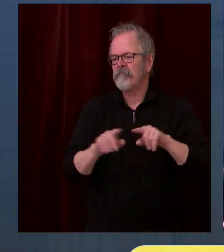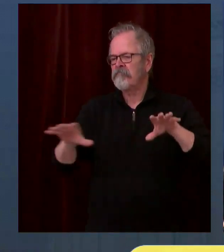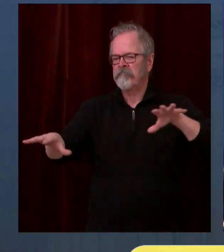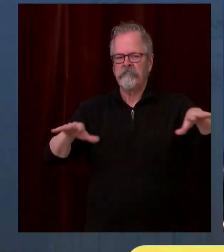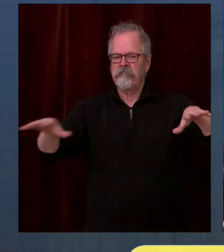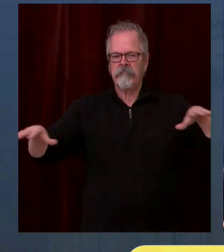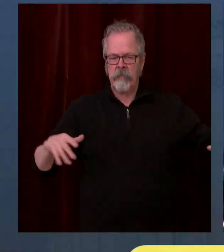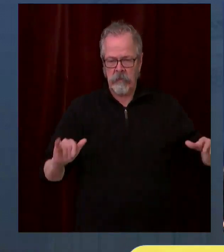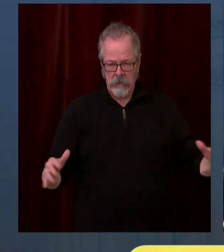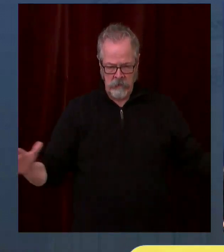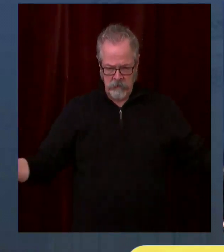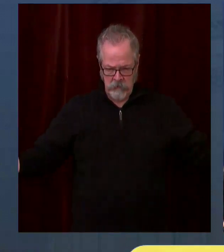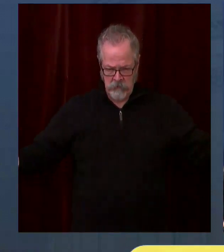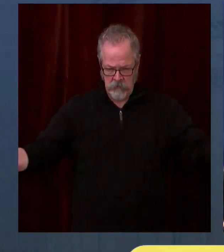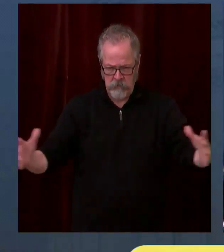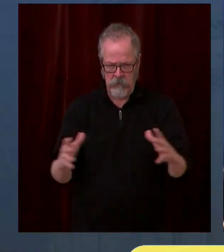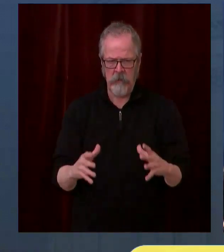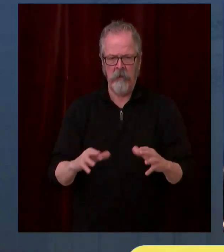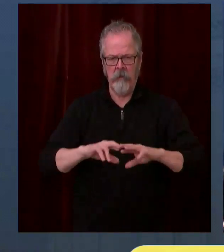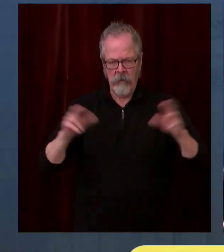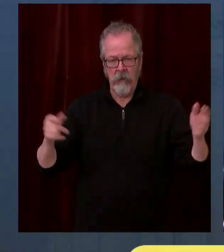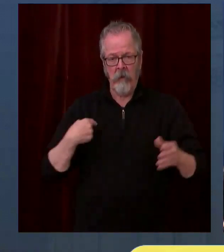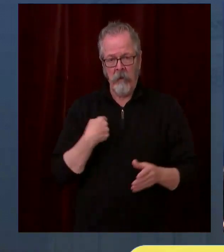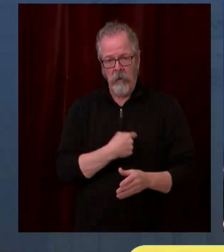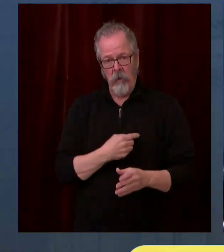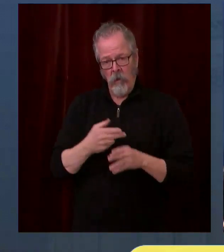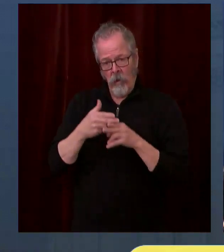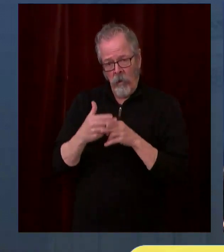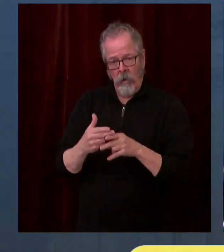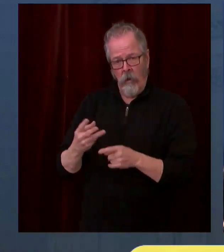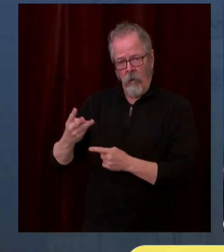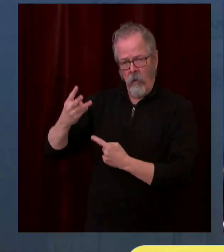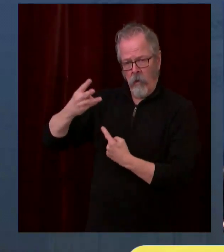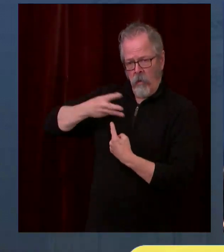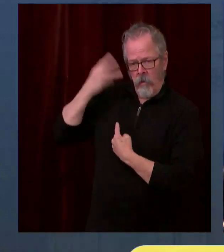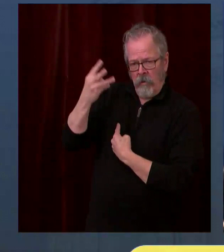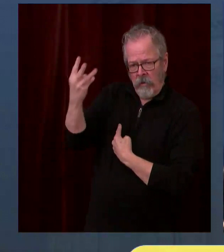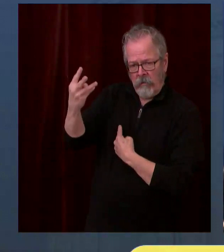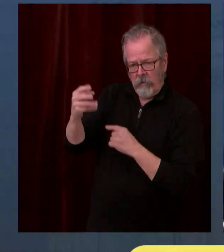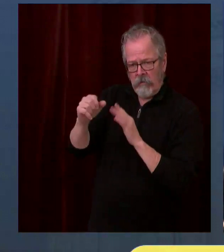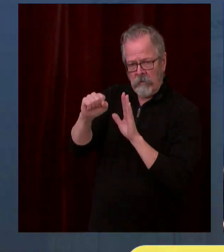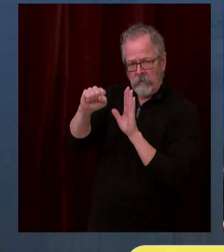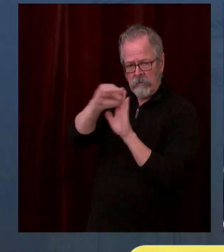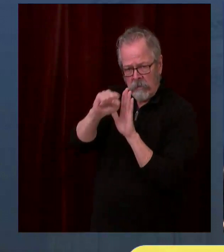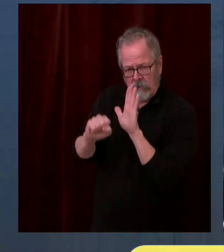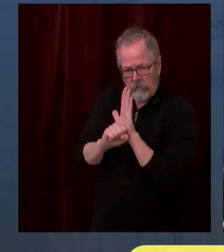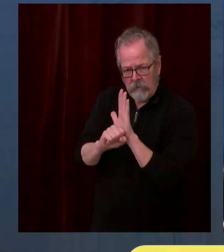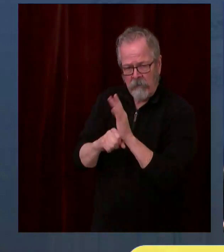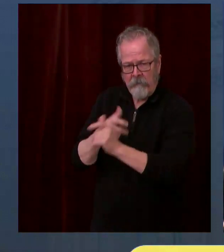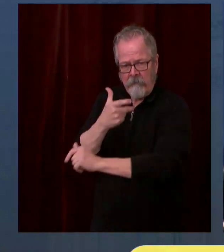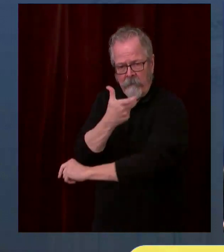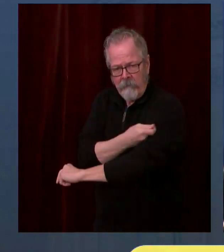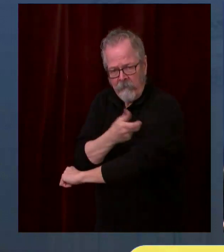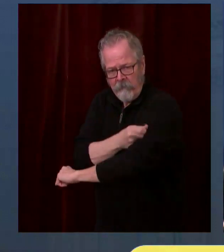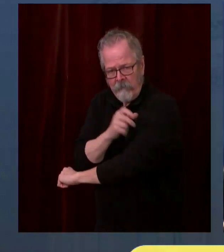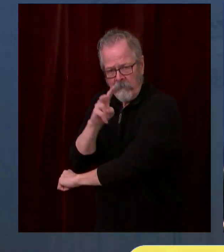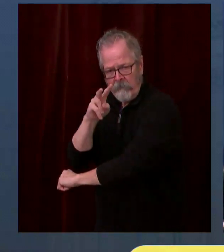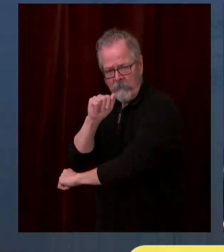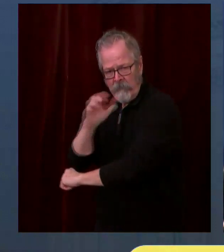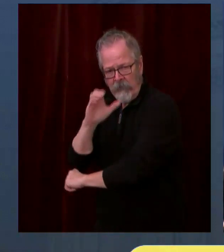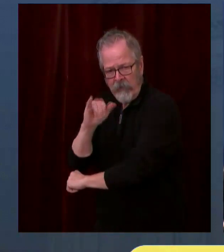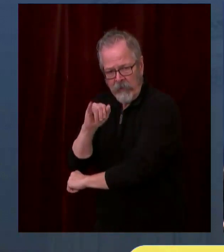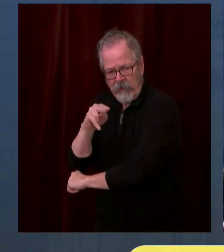It will be led by the Department of Health in partnership with business, healthcare, and labor organizations.